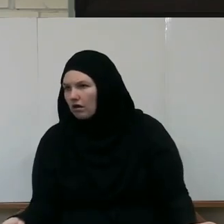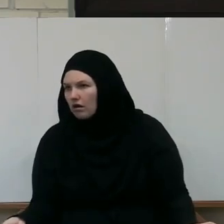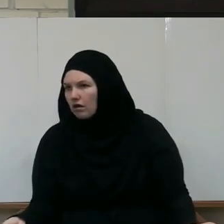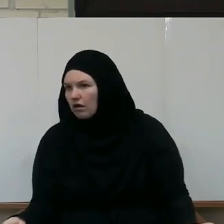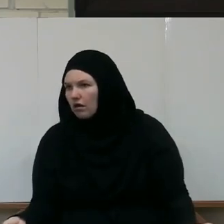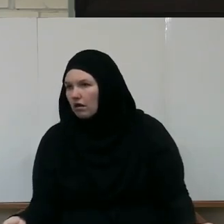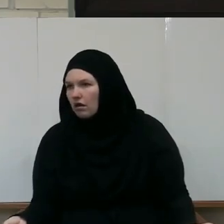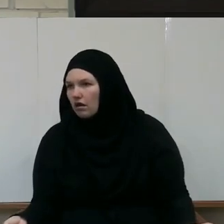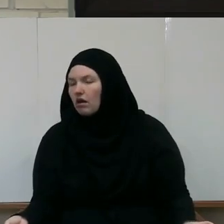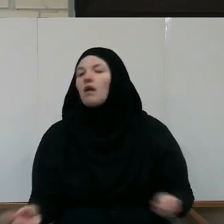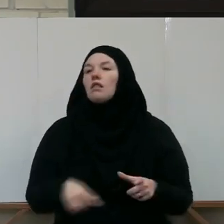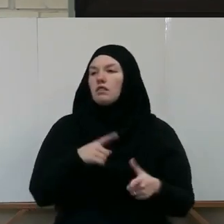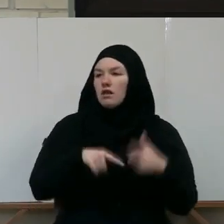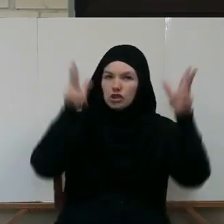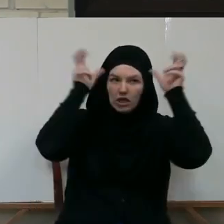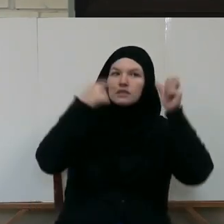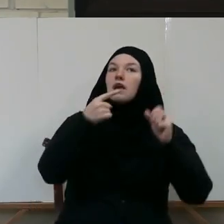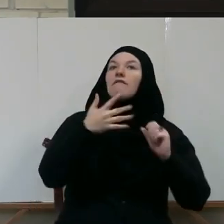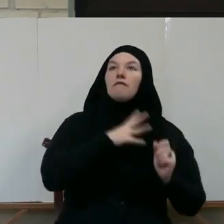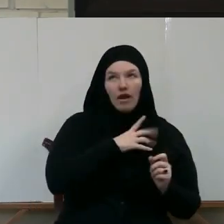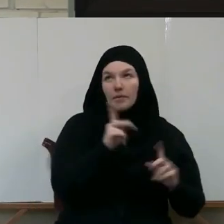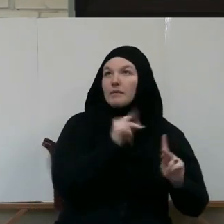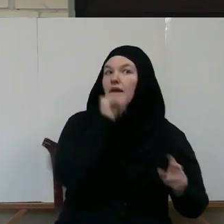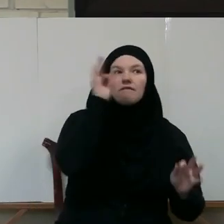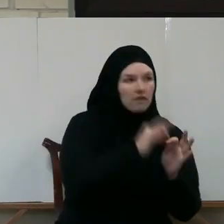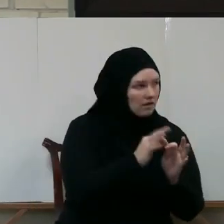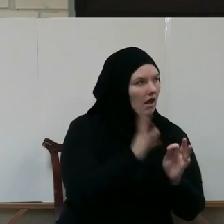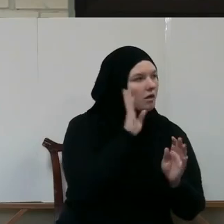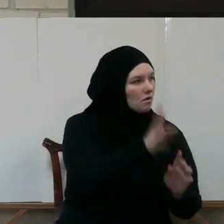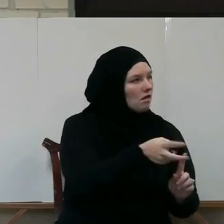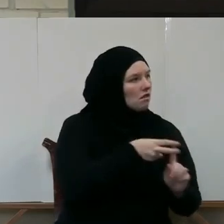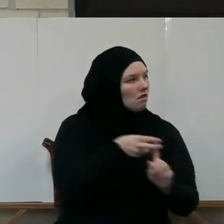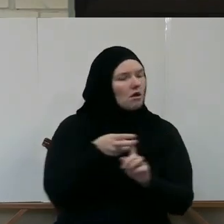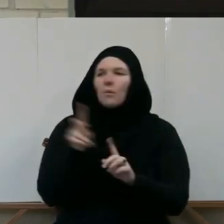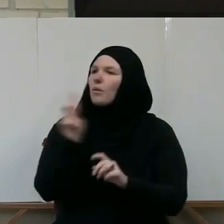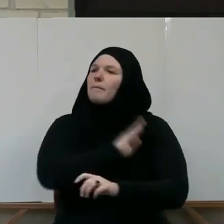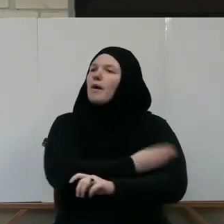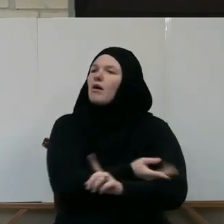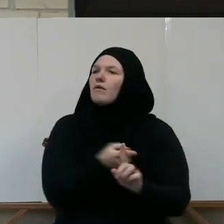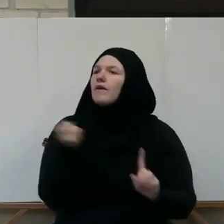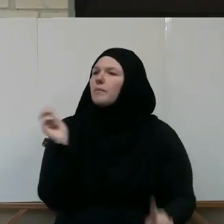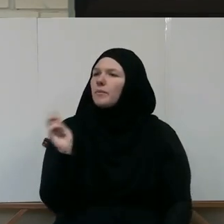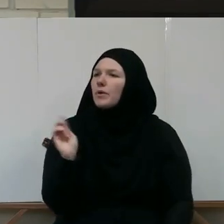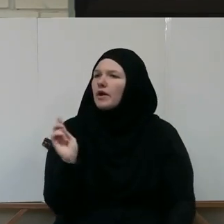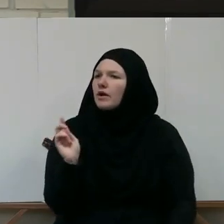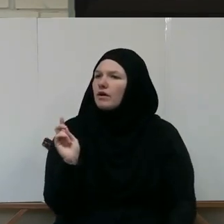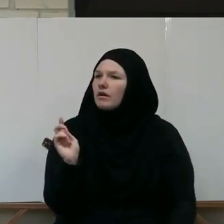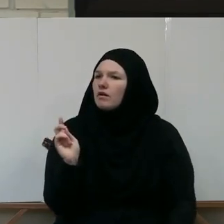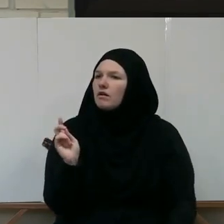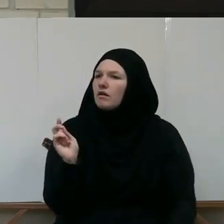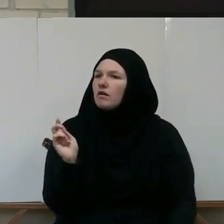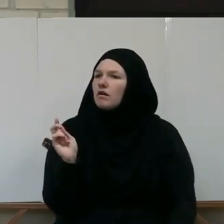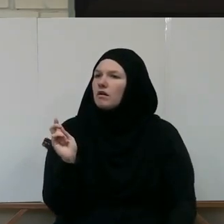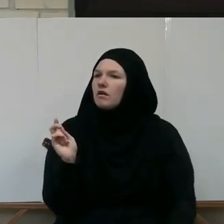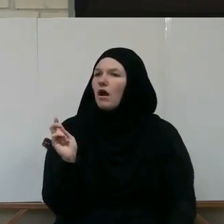only tempt those who are not righteous, right? Then, where does he get the power over those who are